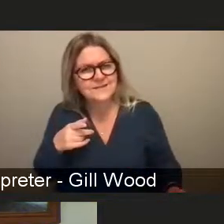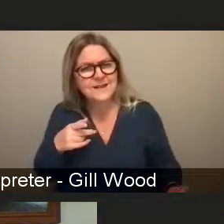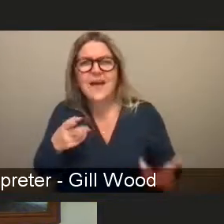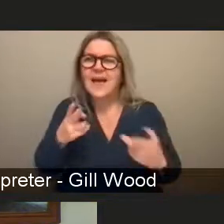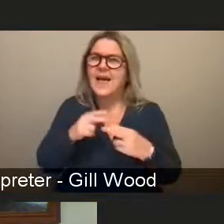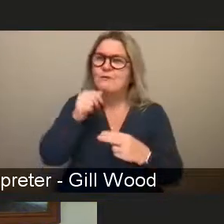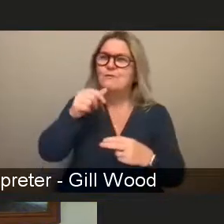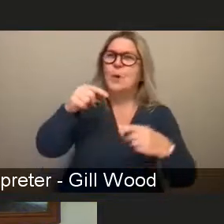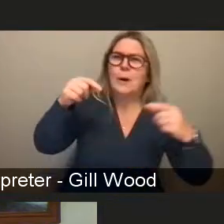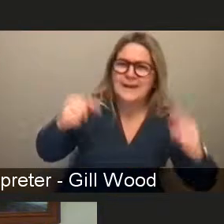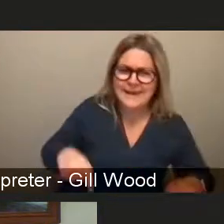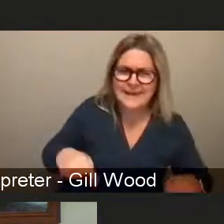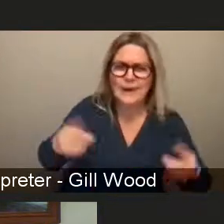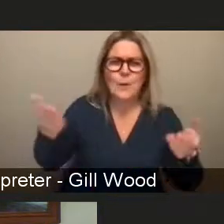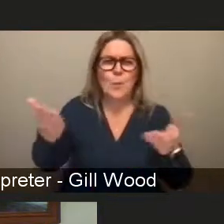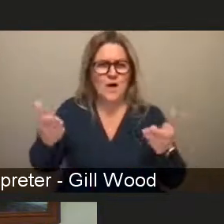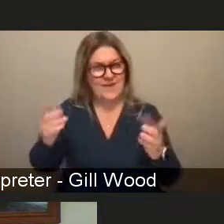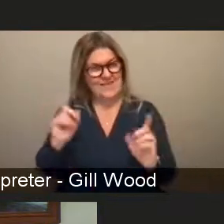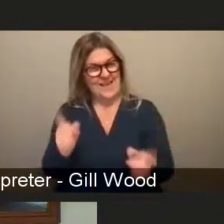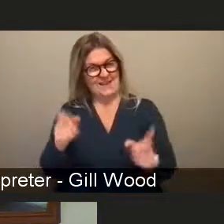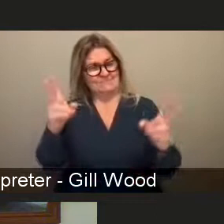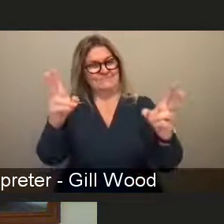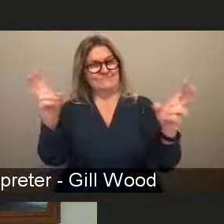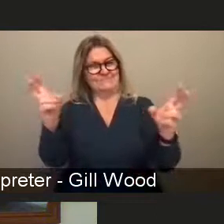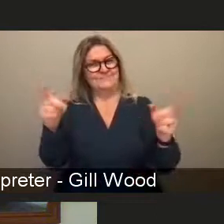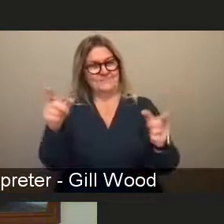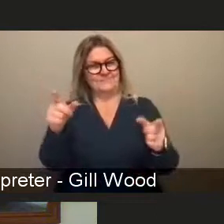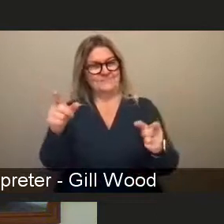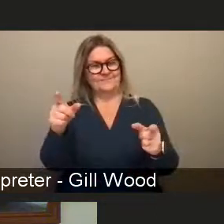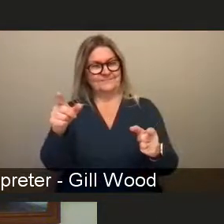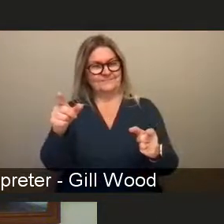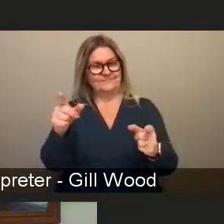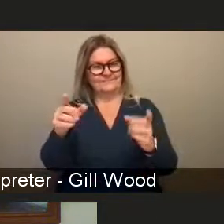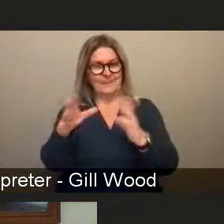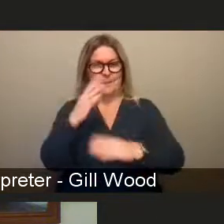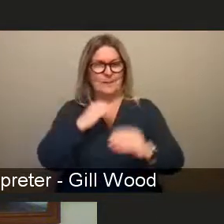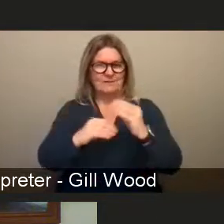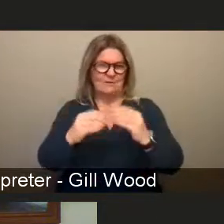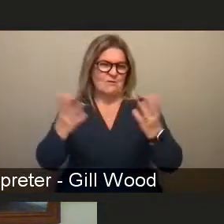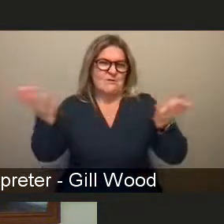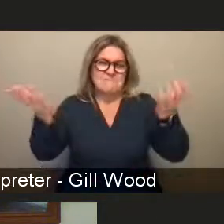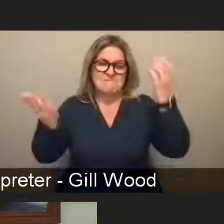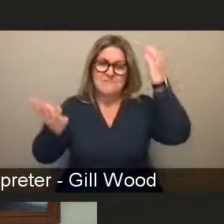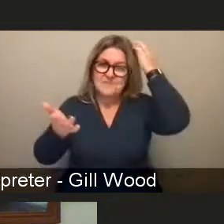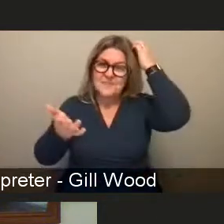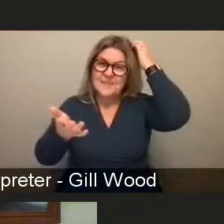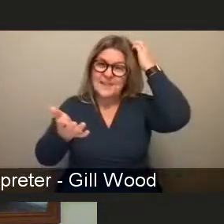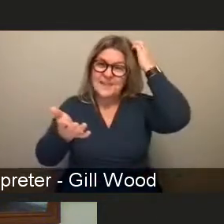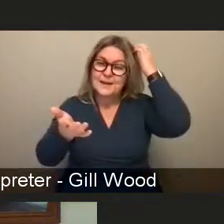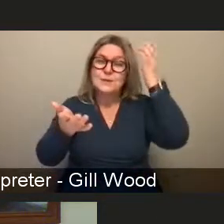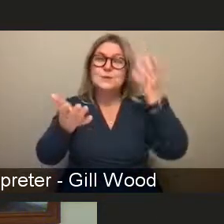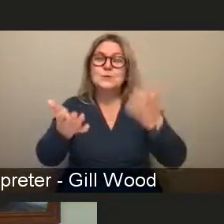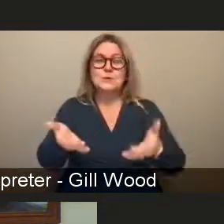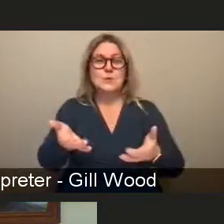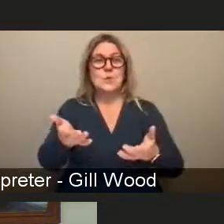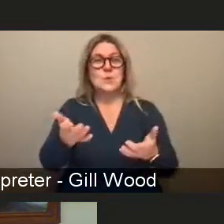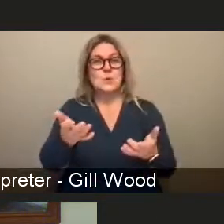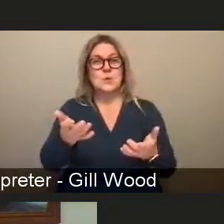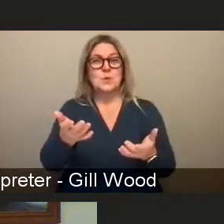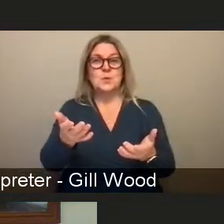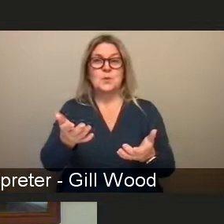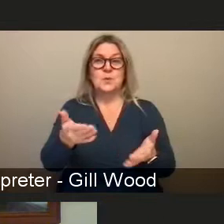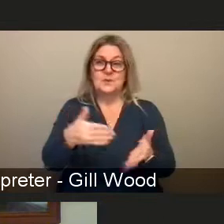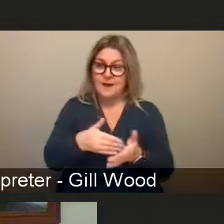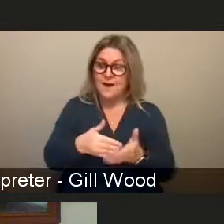and i think there is no better place given the the decades of the women's